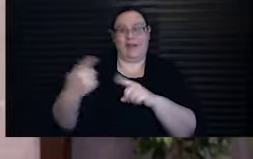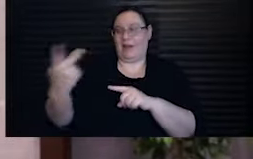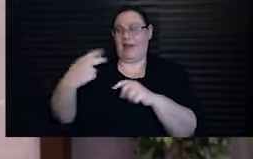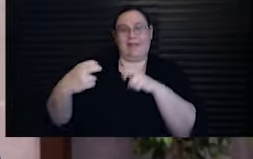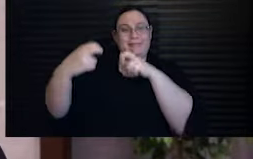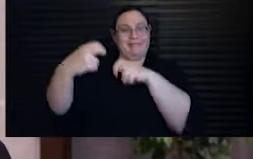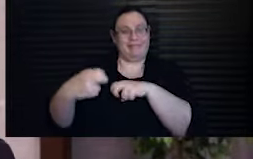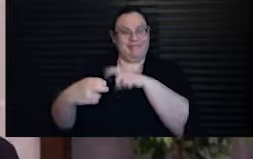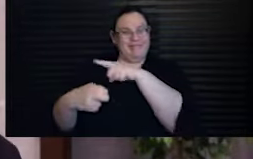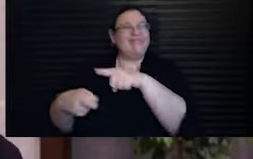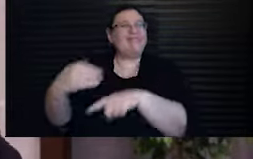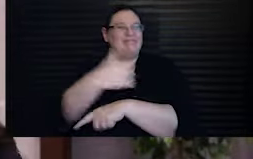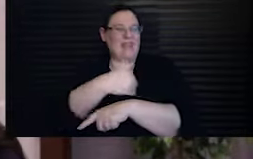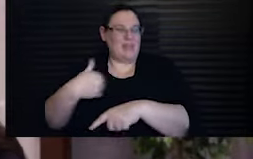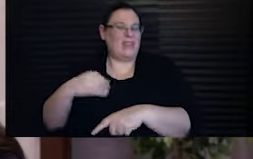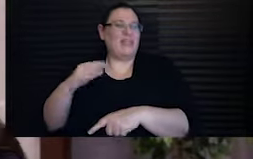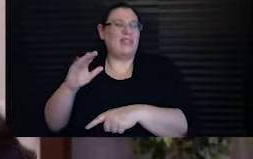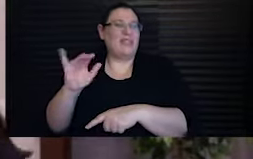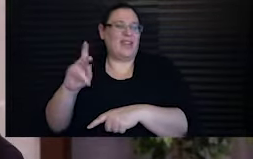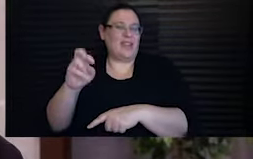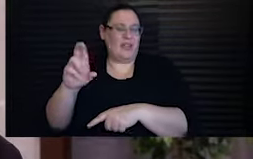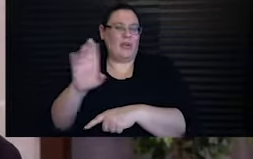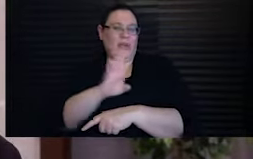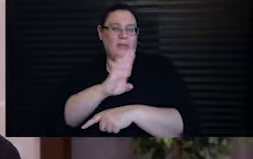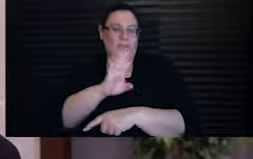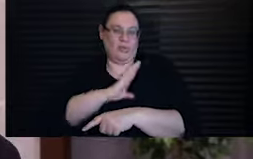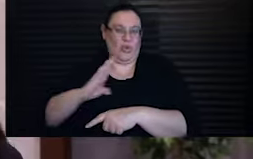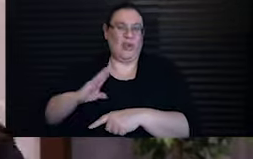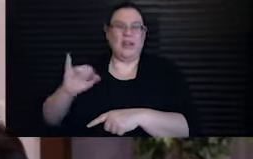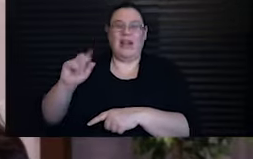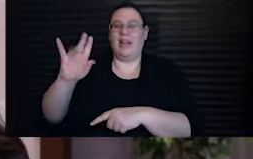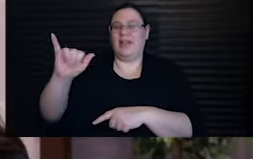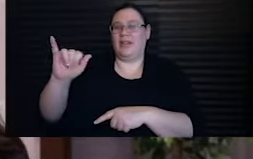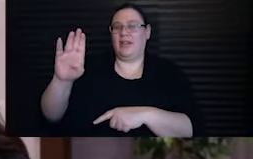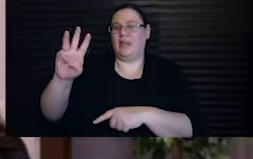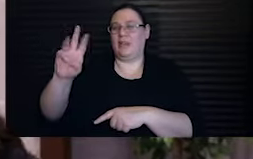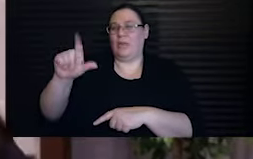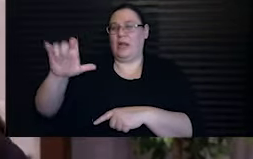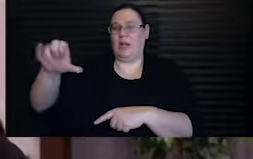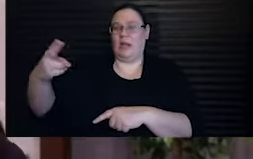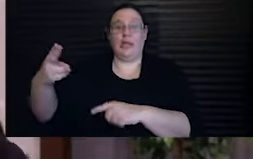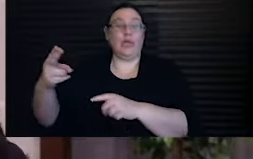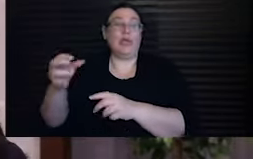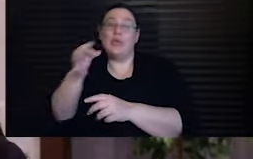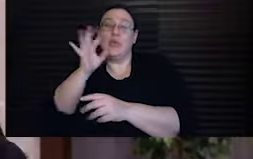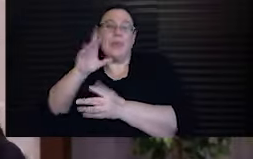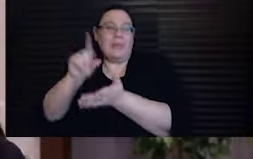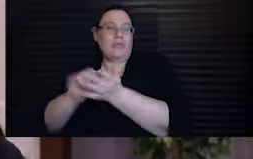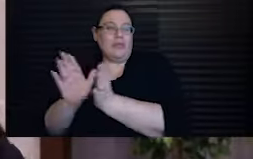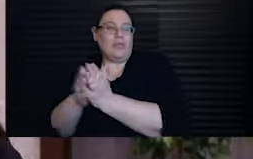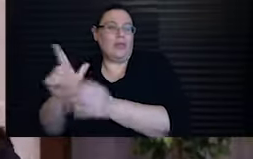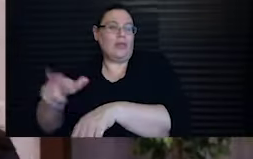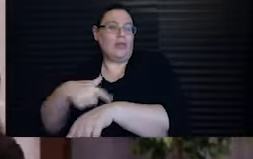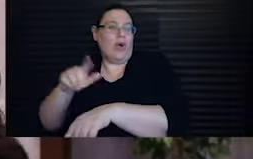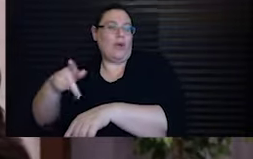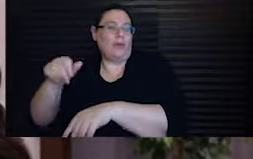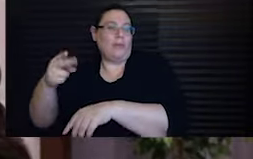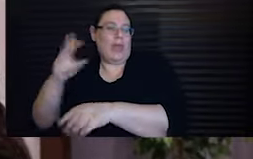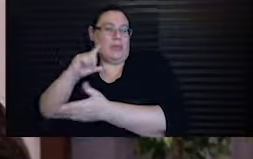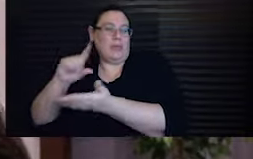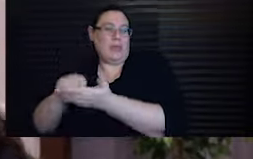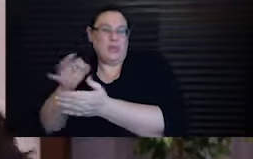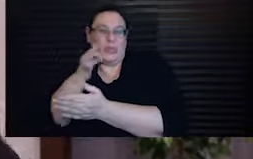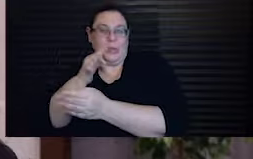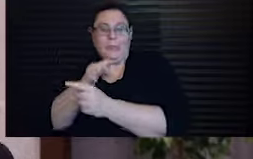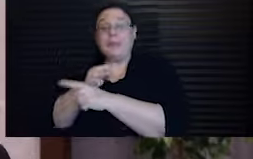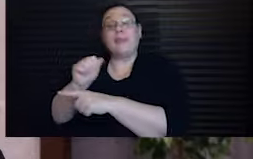IKAR advisory board member, Ari Wallach, just before his book, Long Path, came out. And Ari told me that